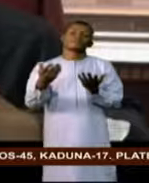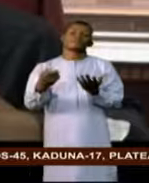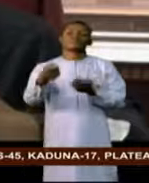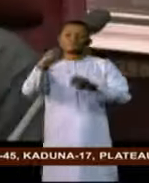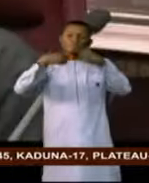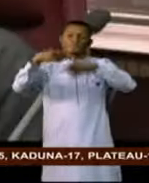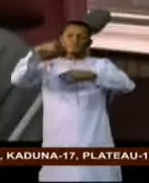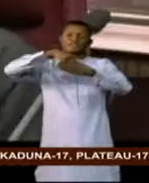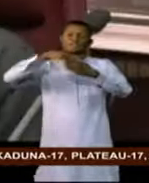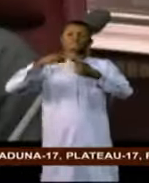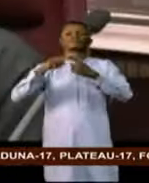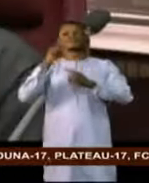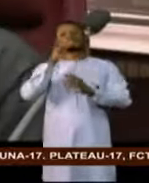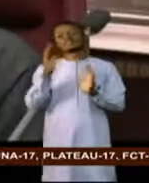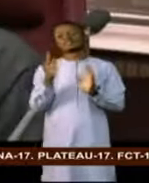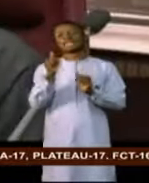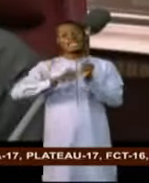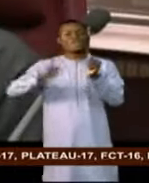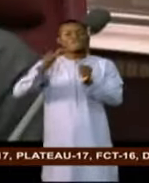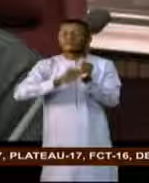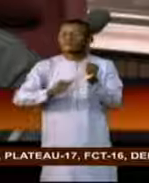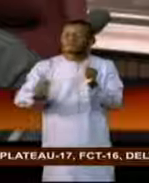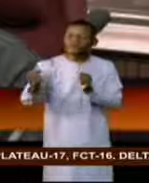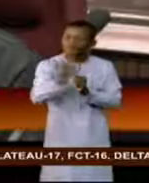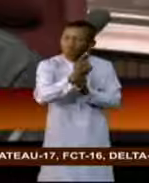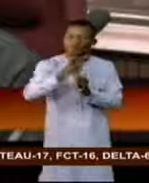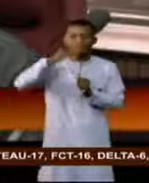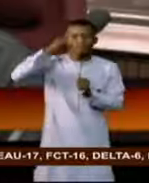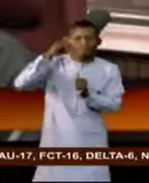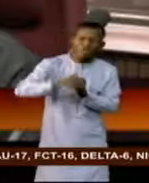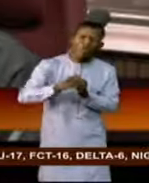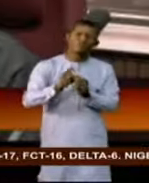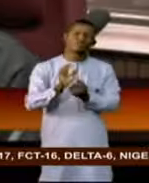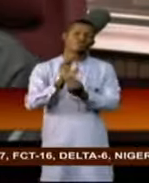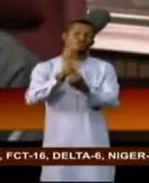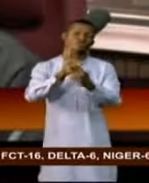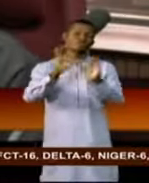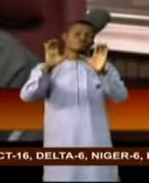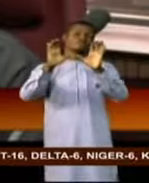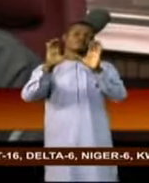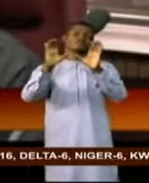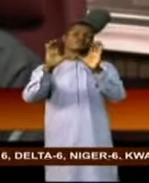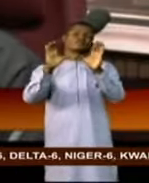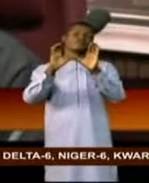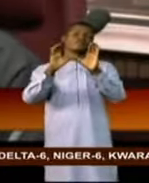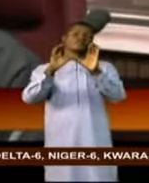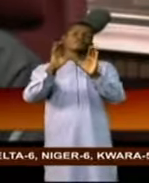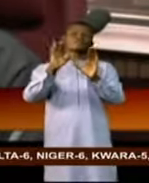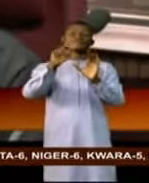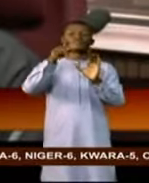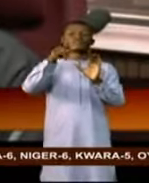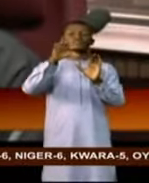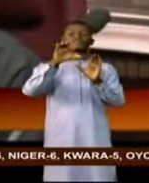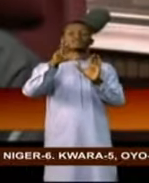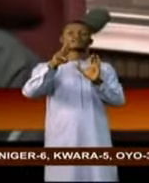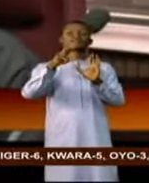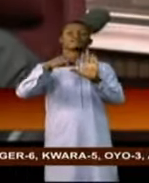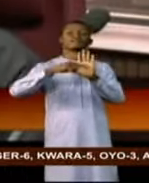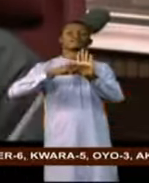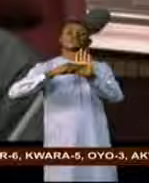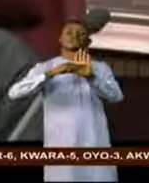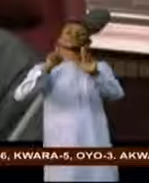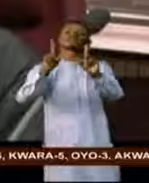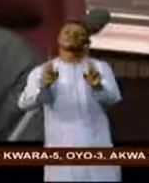into Nigeria. Everybody must show a certificate of PCR negative tests